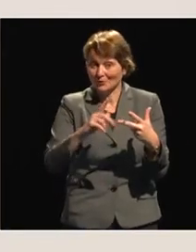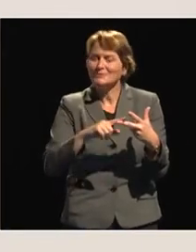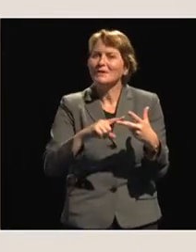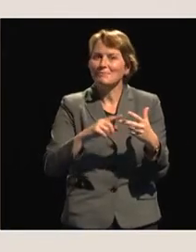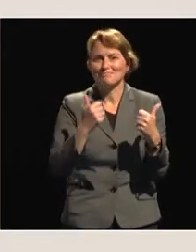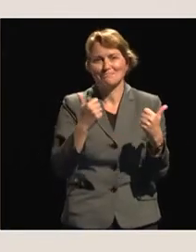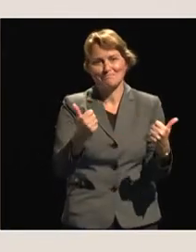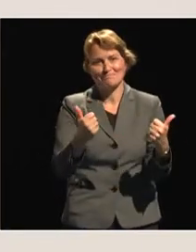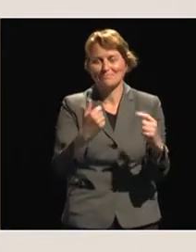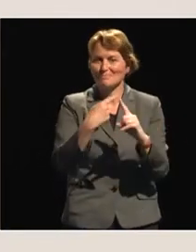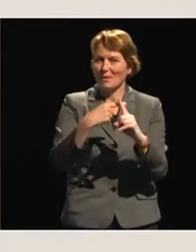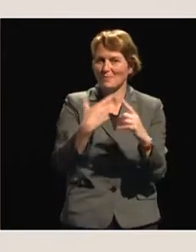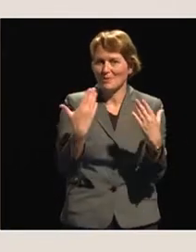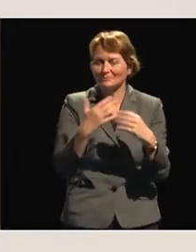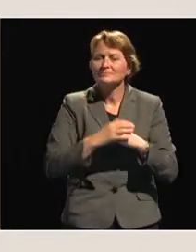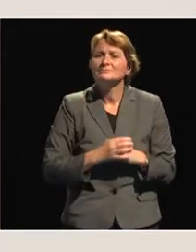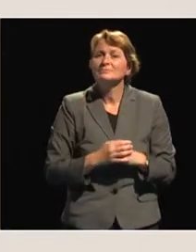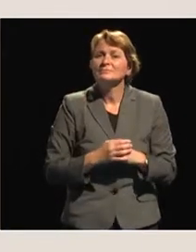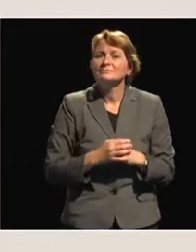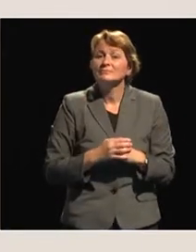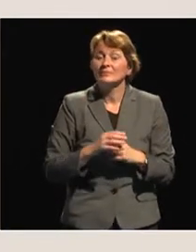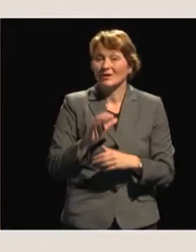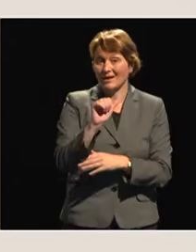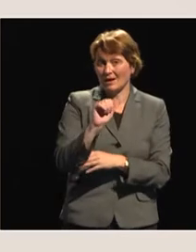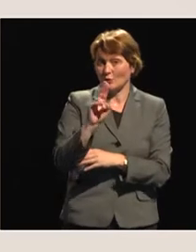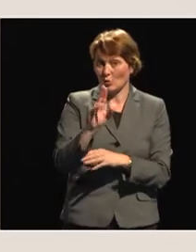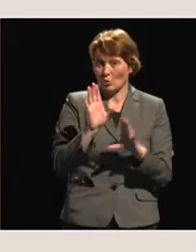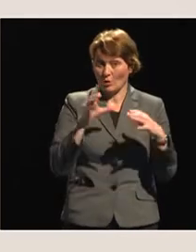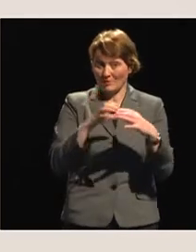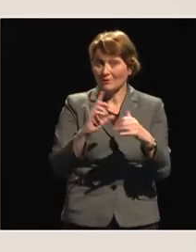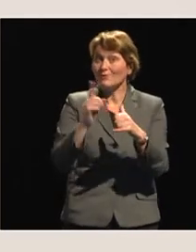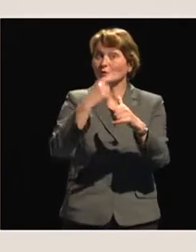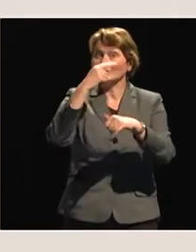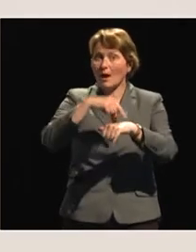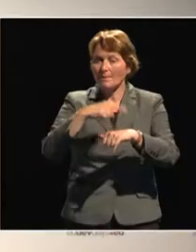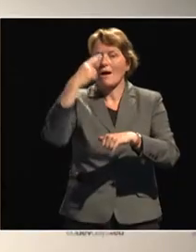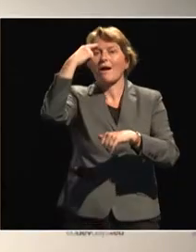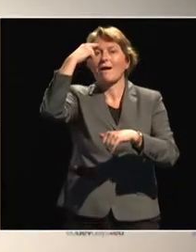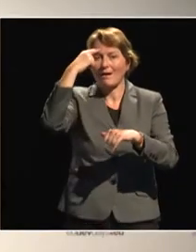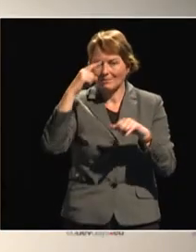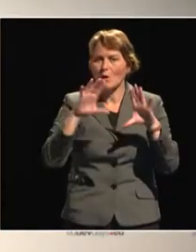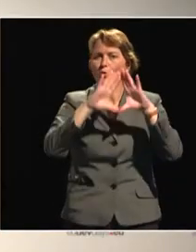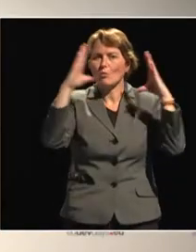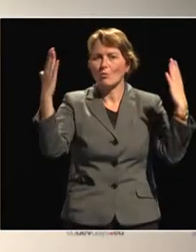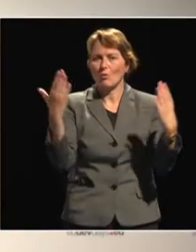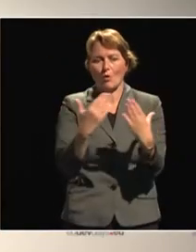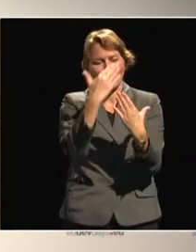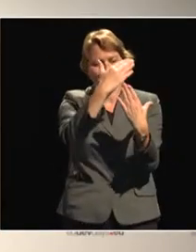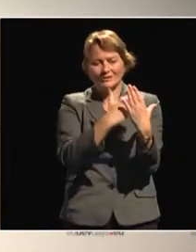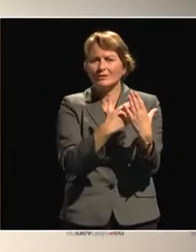story. For the first time, the African Union Commission came out with a global agenda, which is the Agenda